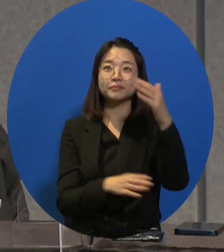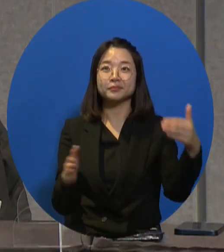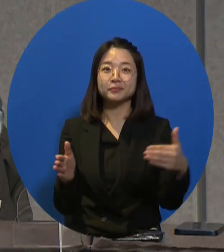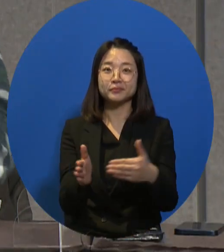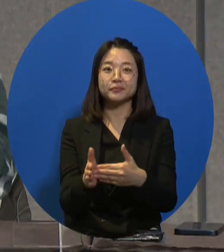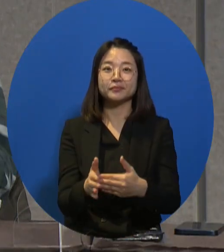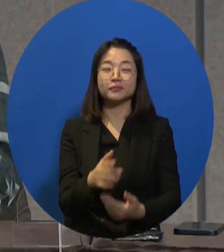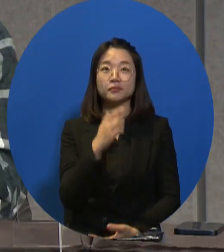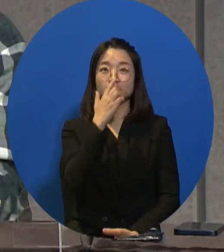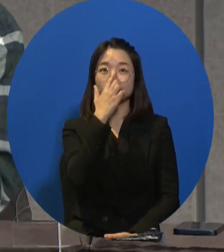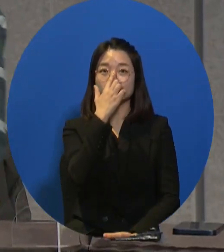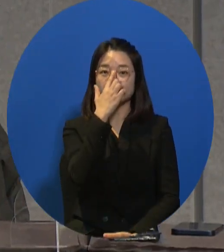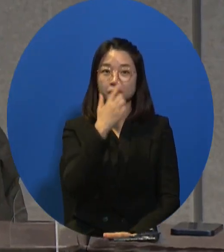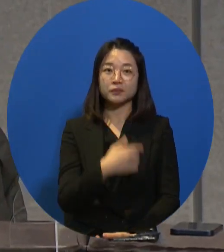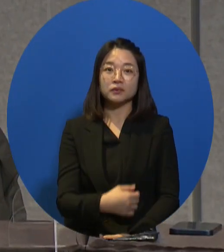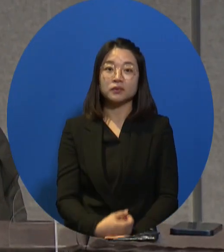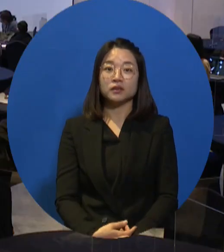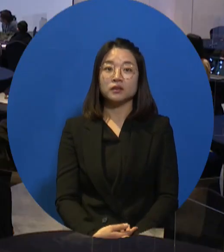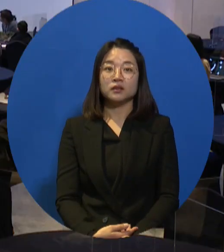With that, I conclude my presentation.